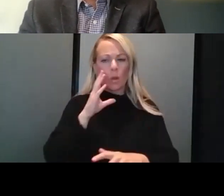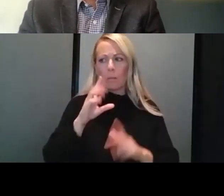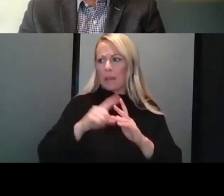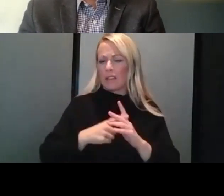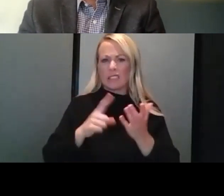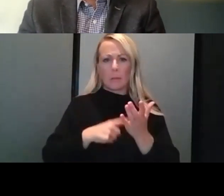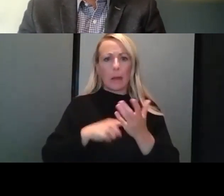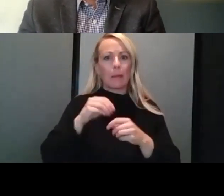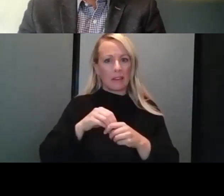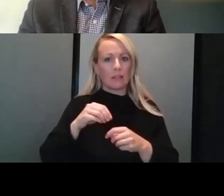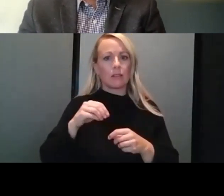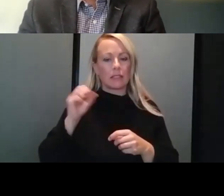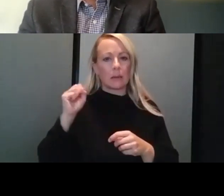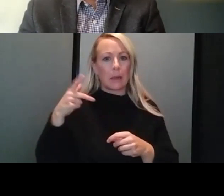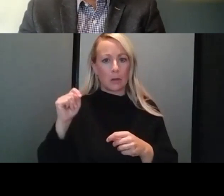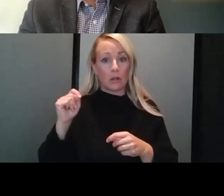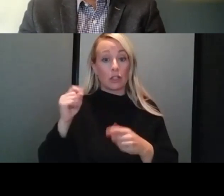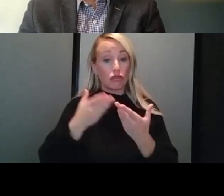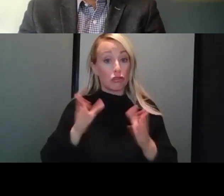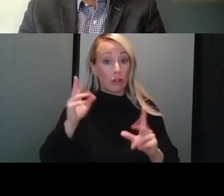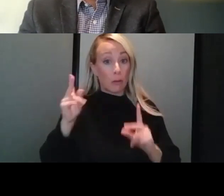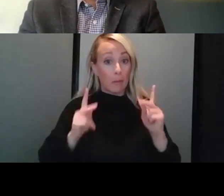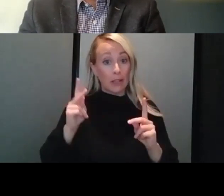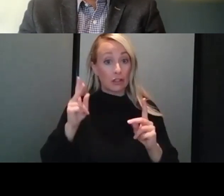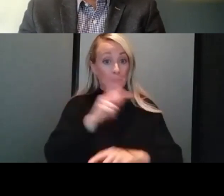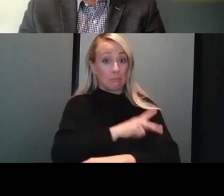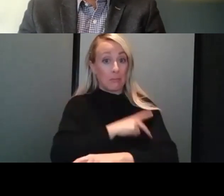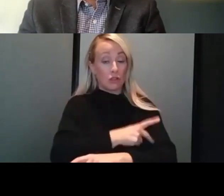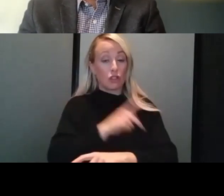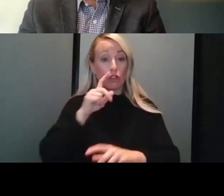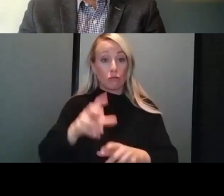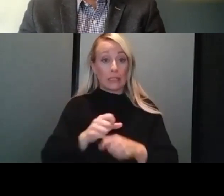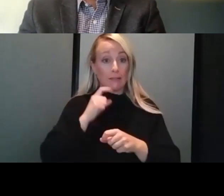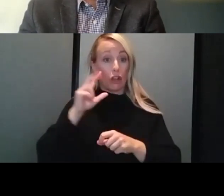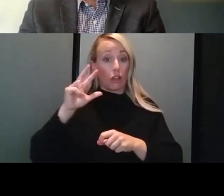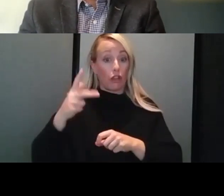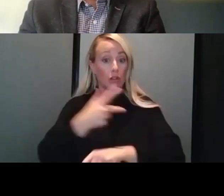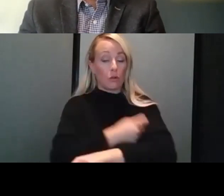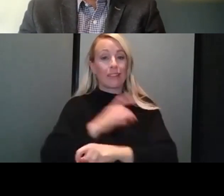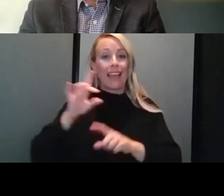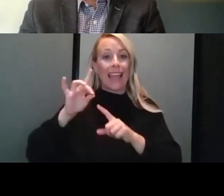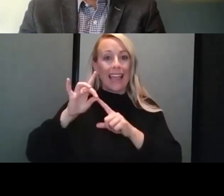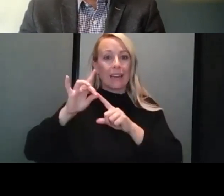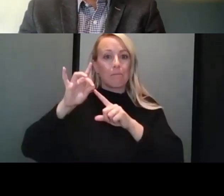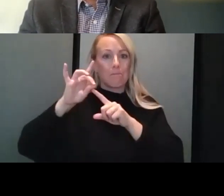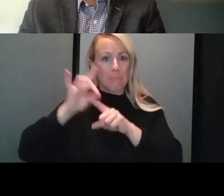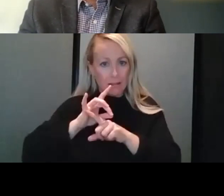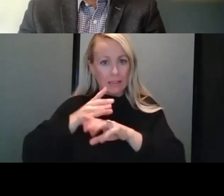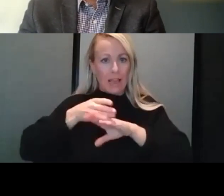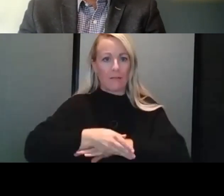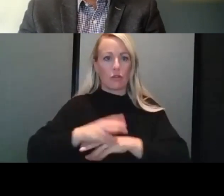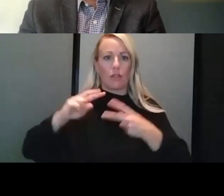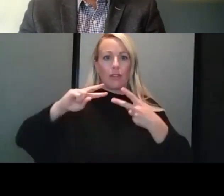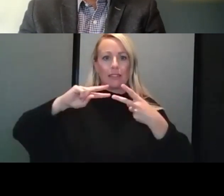September. General population patients should receive their third dose eight months after that second dose was done.